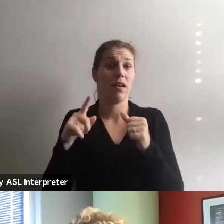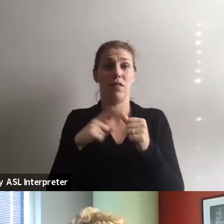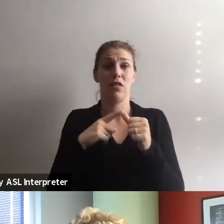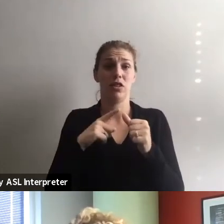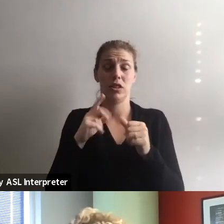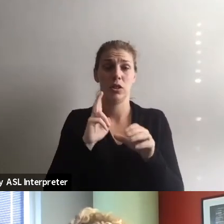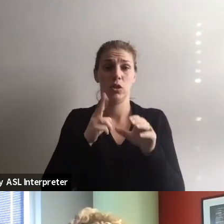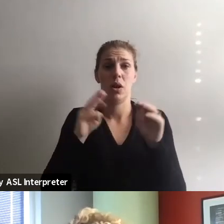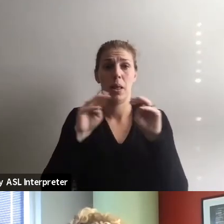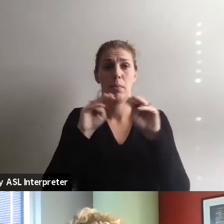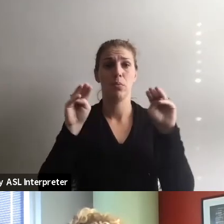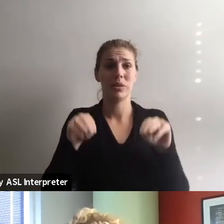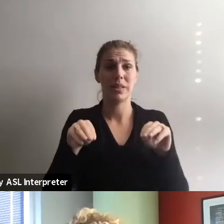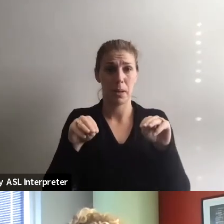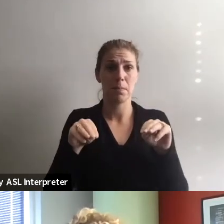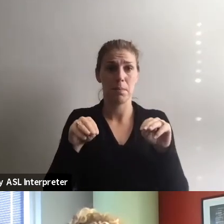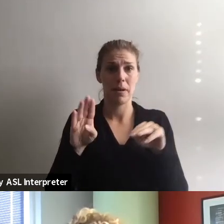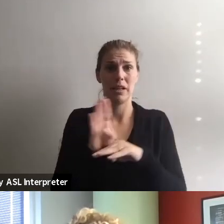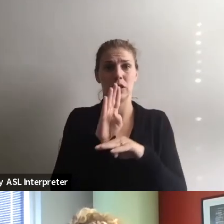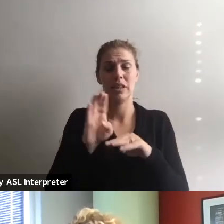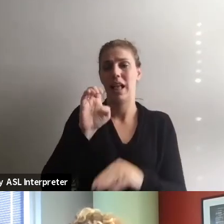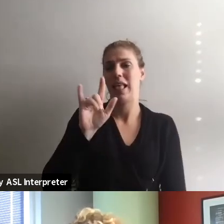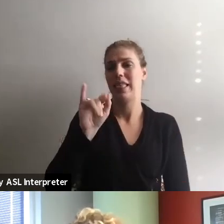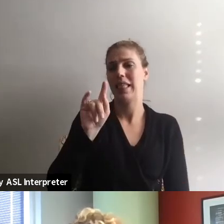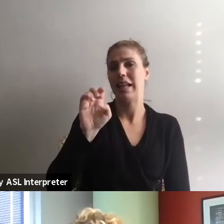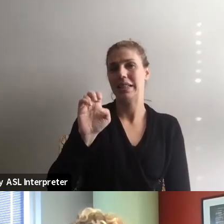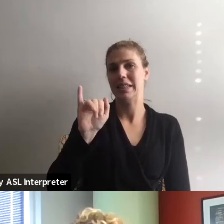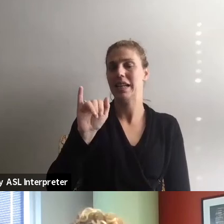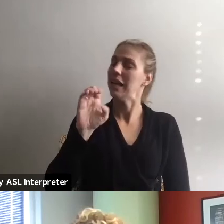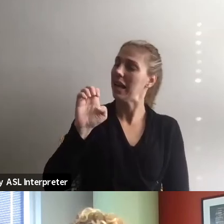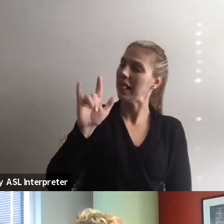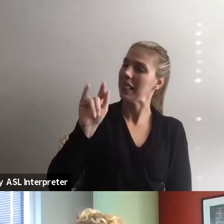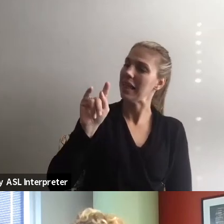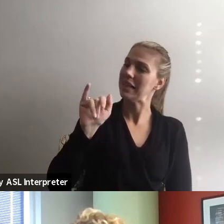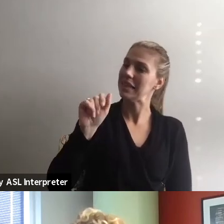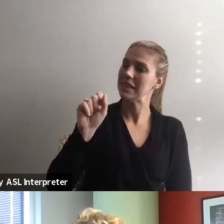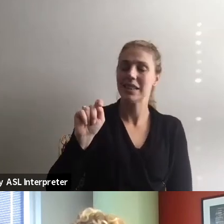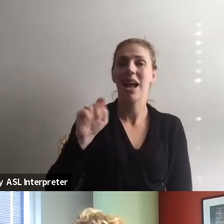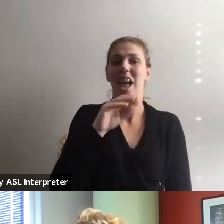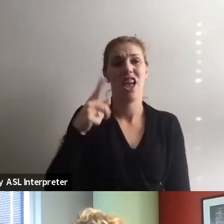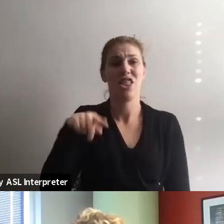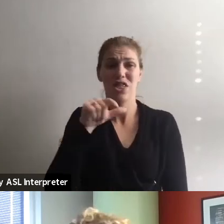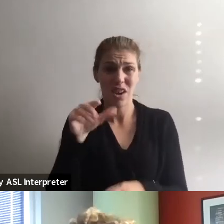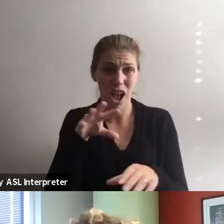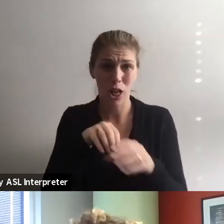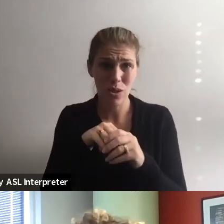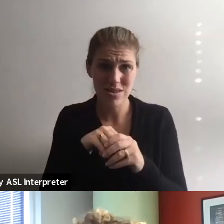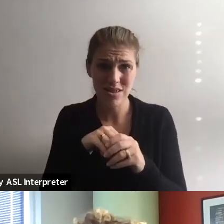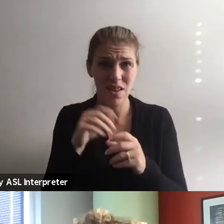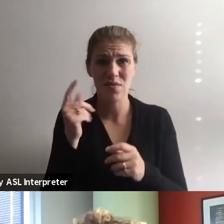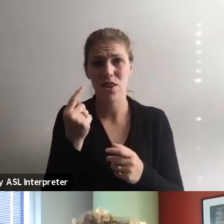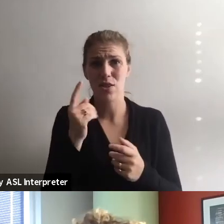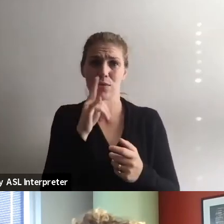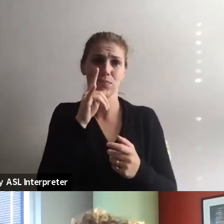in the museum industry was how elitist museums are, and how non-inclusive they are, and that